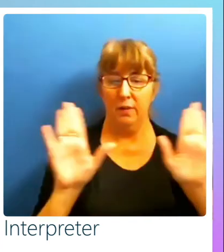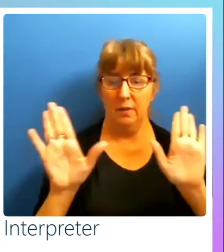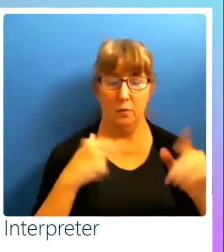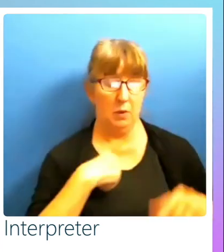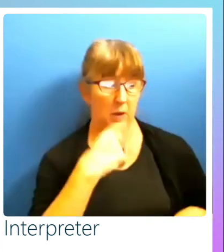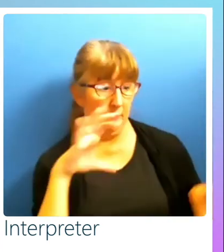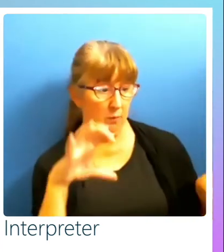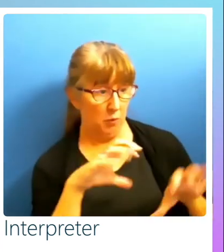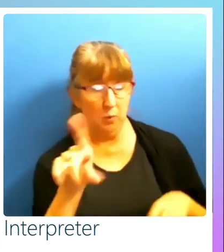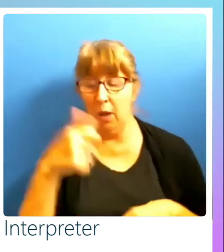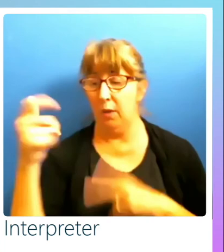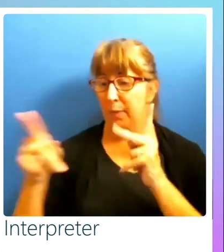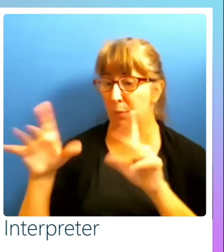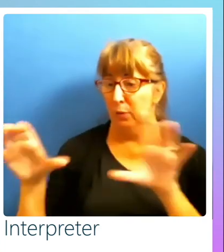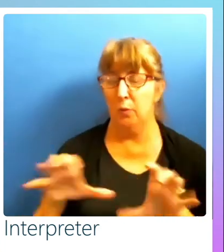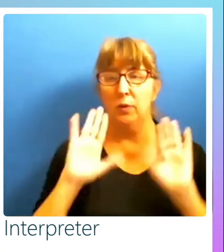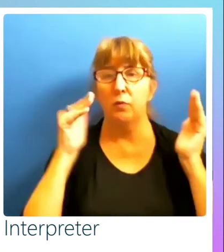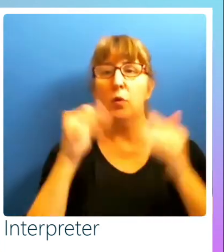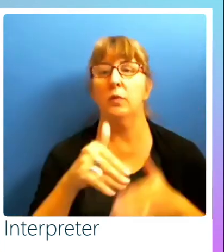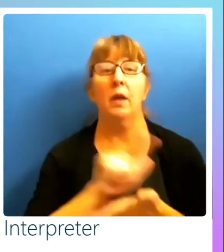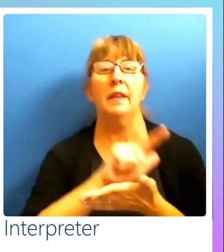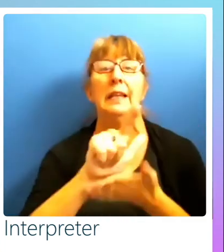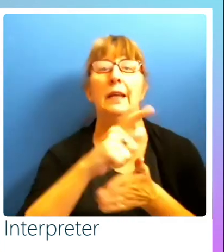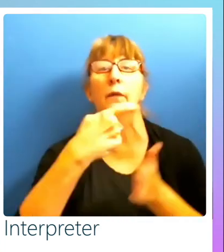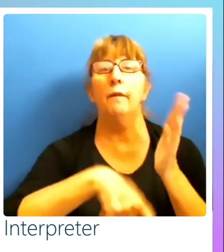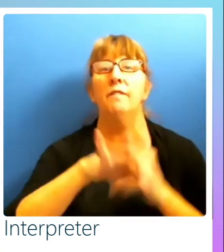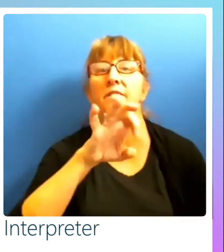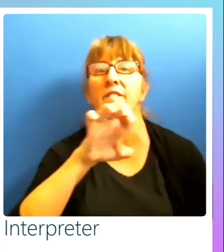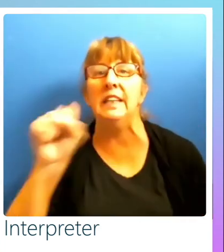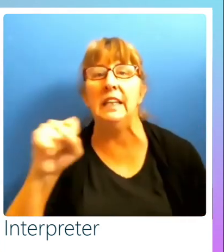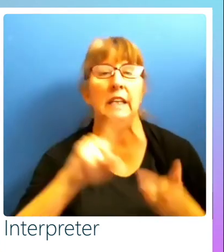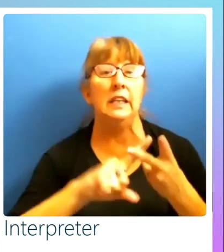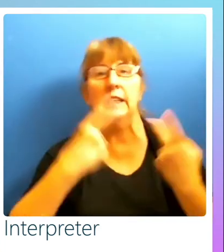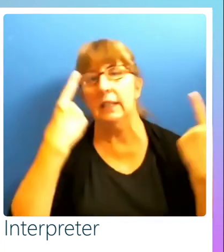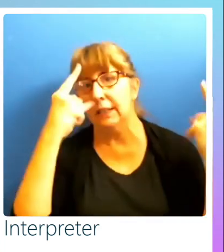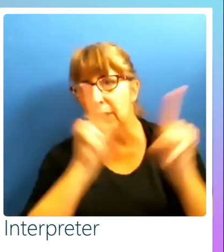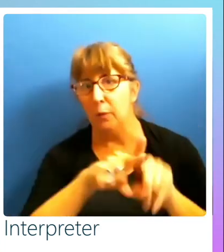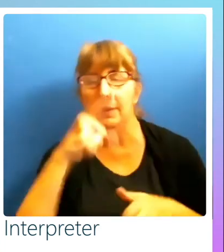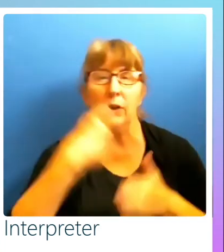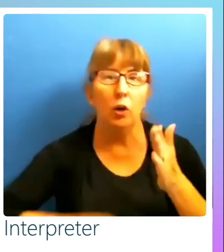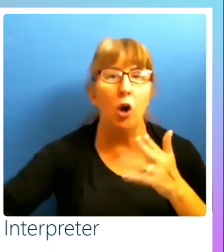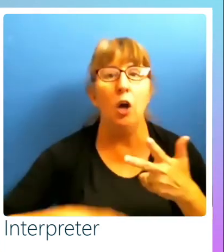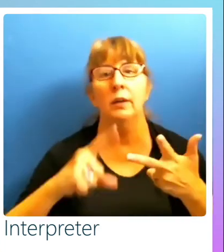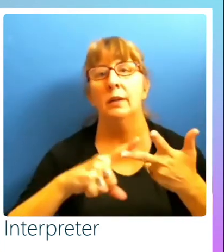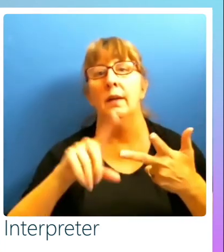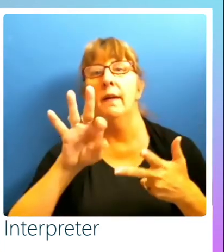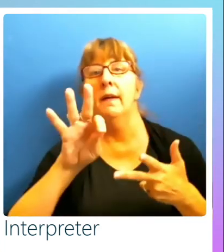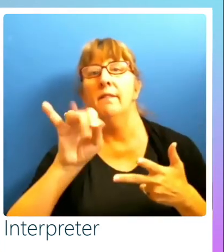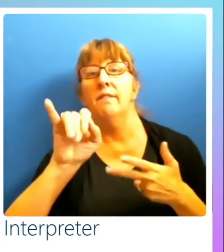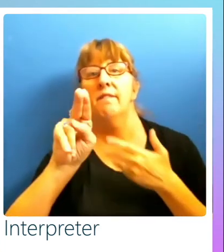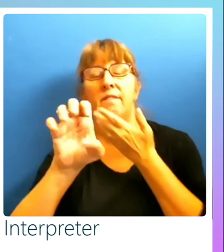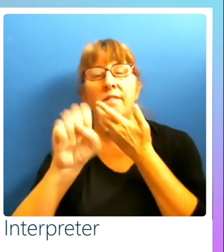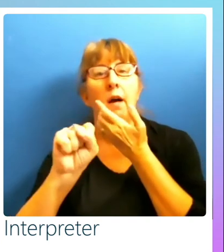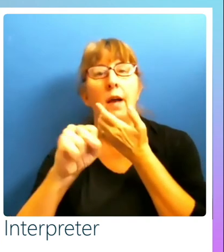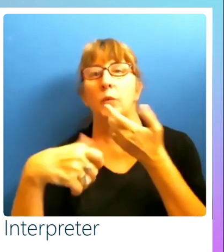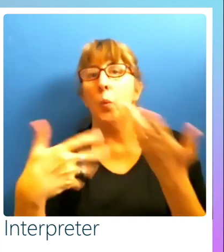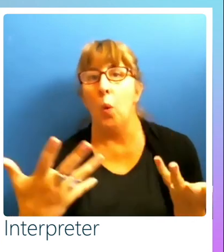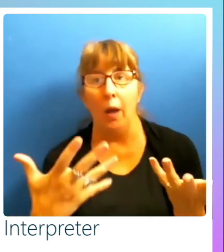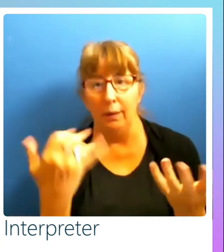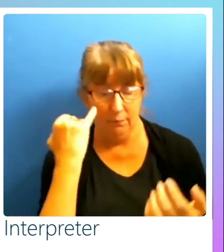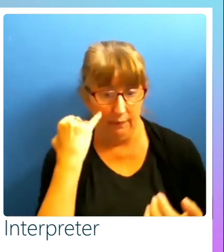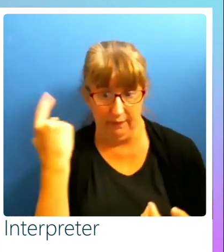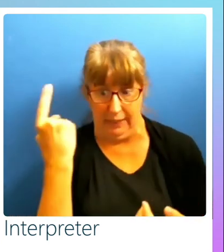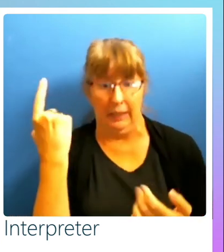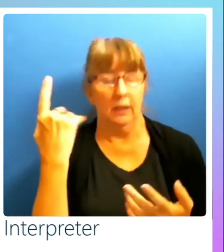legal fees, what was the settlement cost, and what were the fines, if any. So if we just